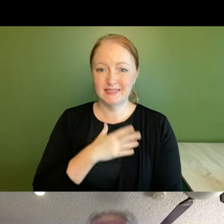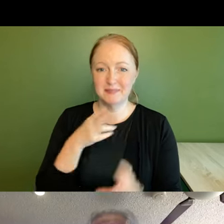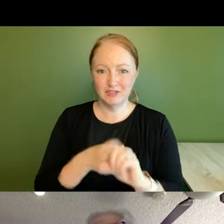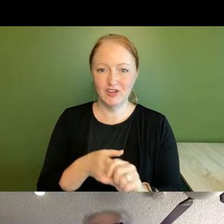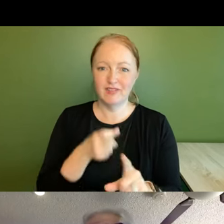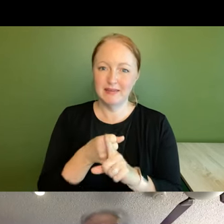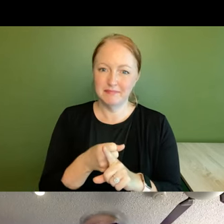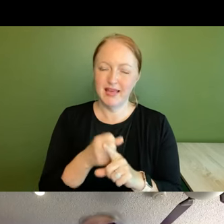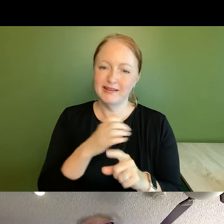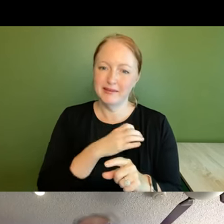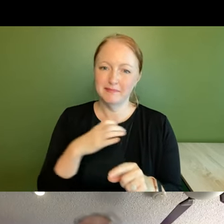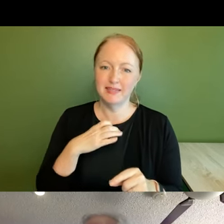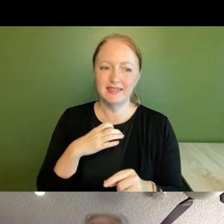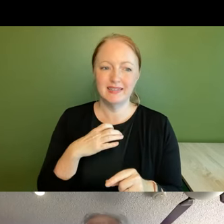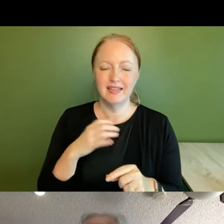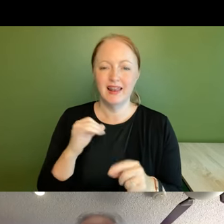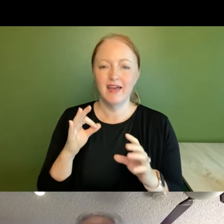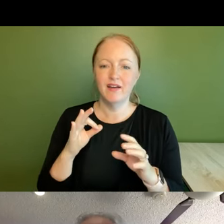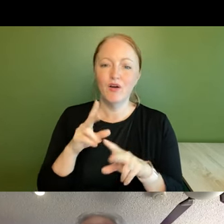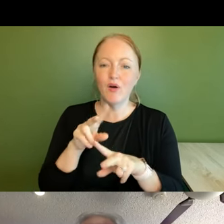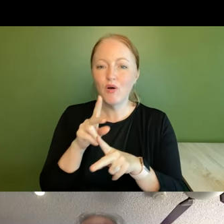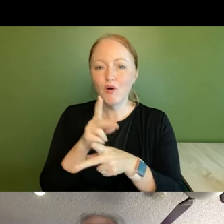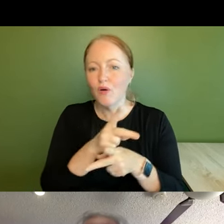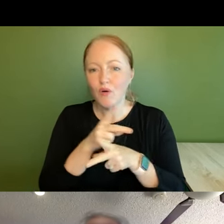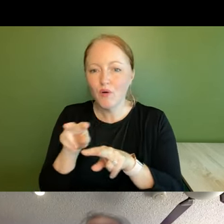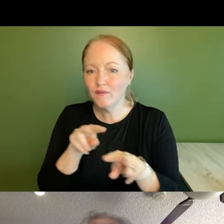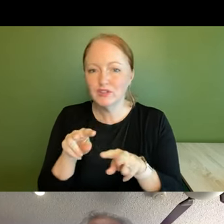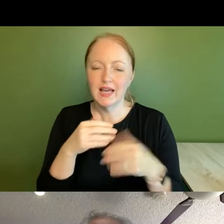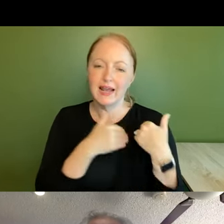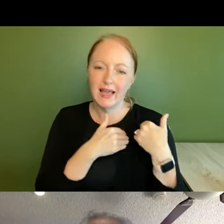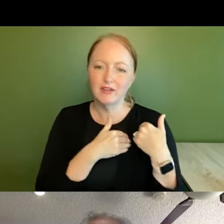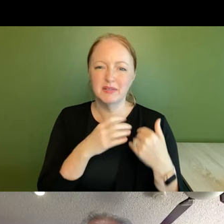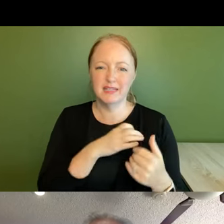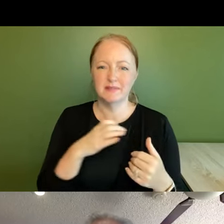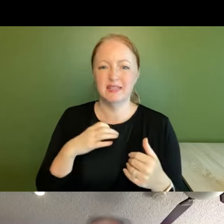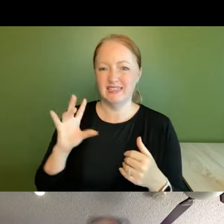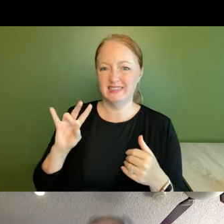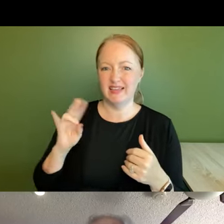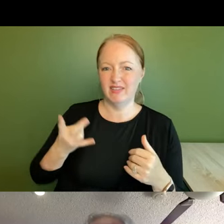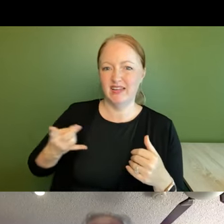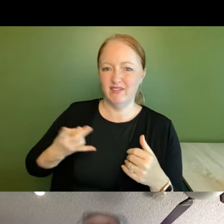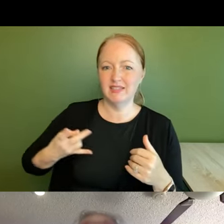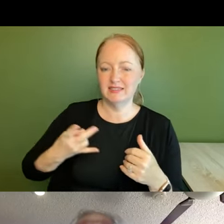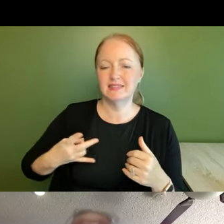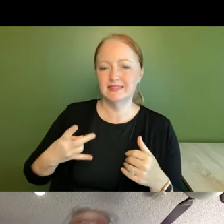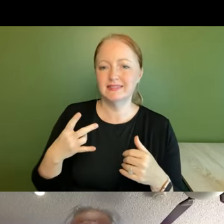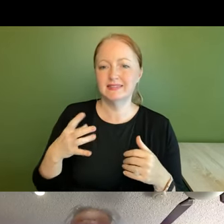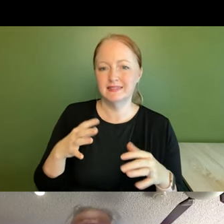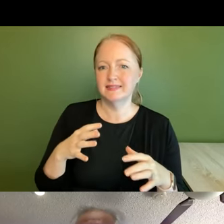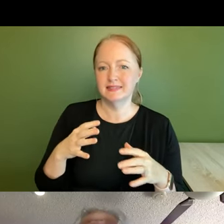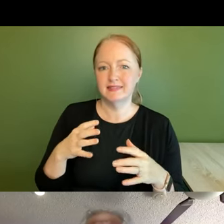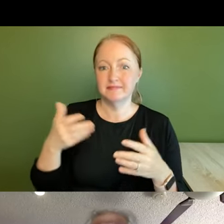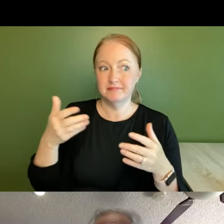kind of the really like the oversight accountability committee of roughly seven of us that are taking the many